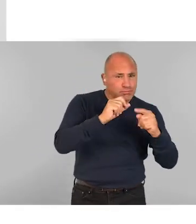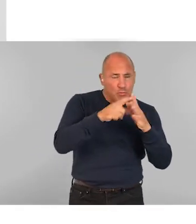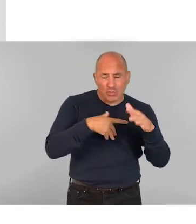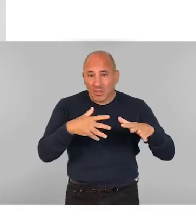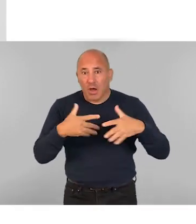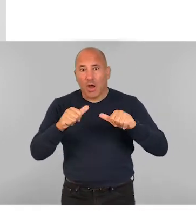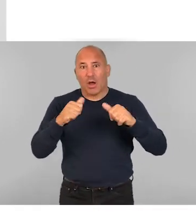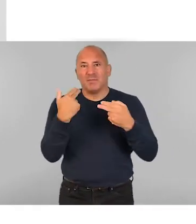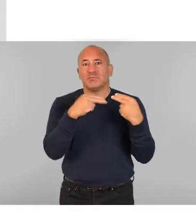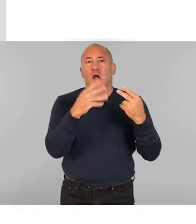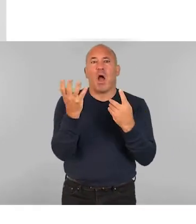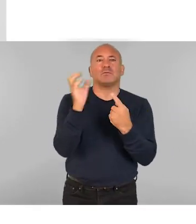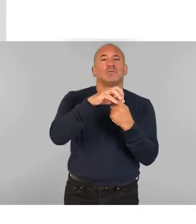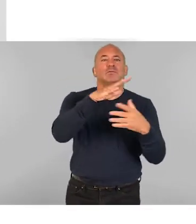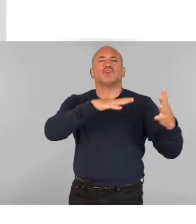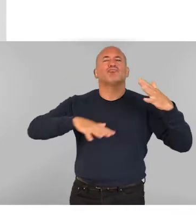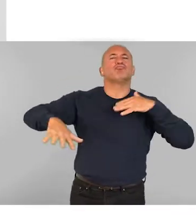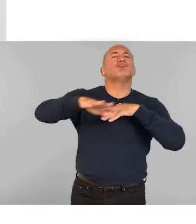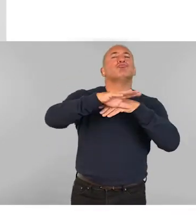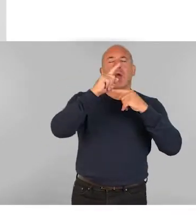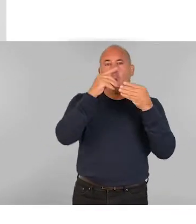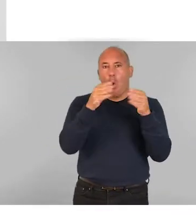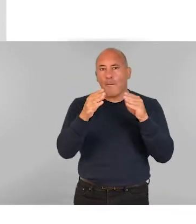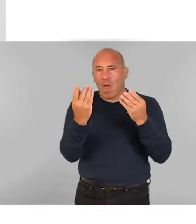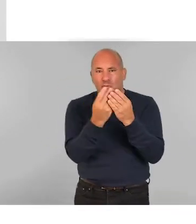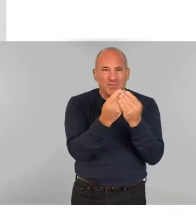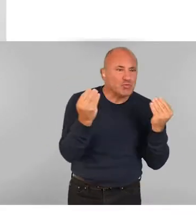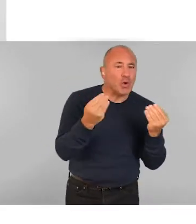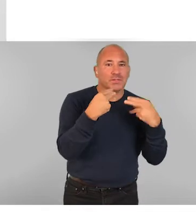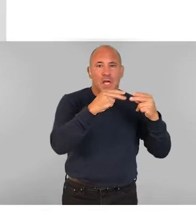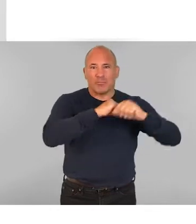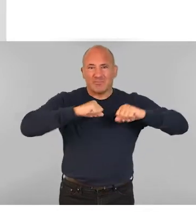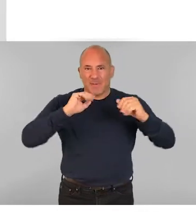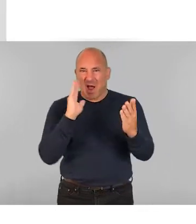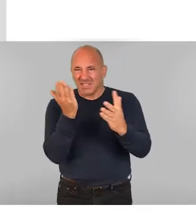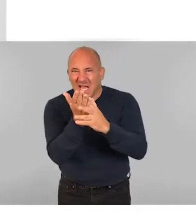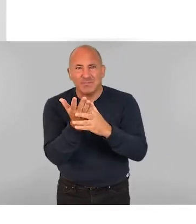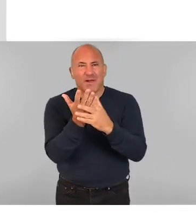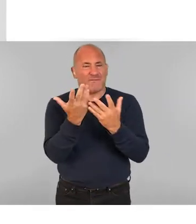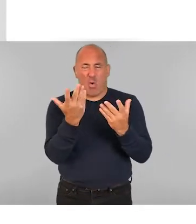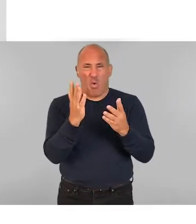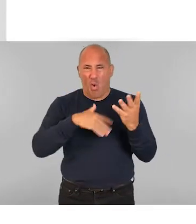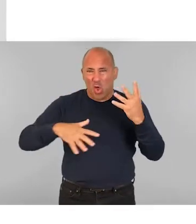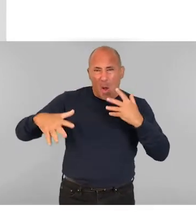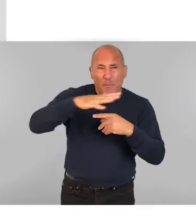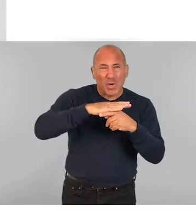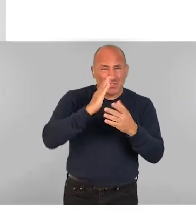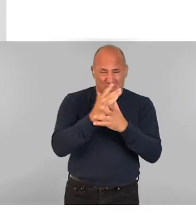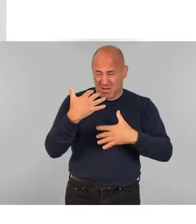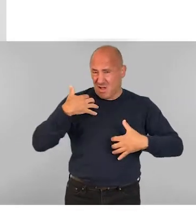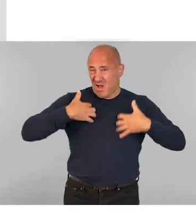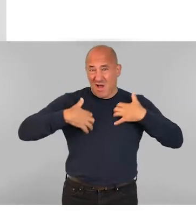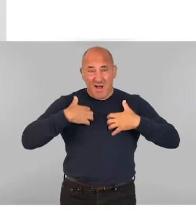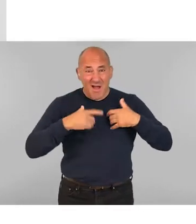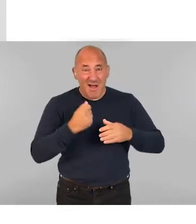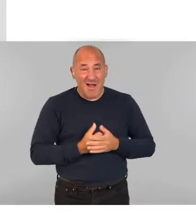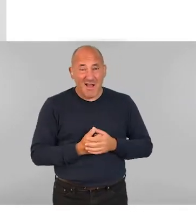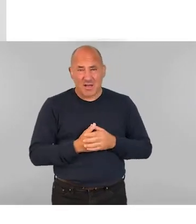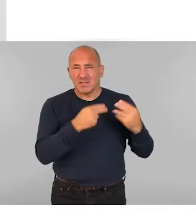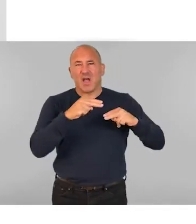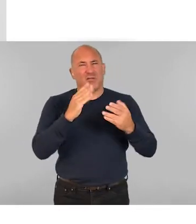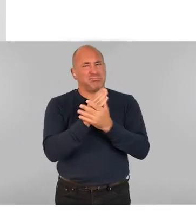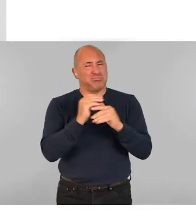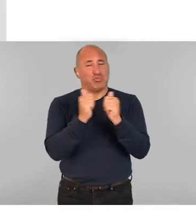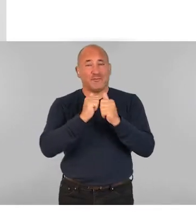resources around making dance spaces accessible to all members of the community, is a really exciting prospect. We believe that dance is for everyone